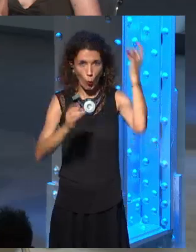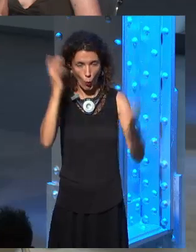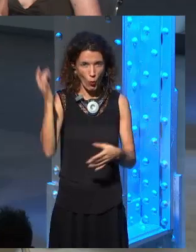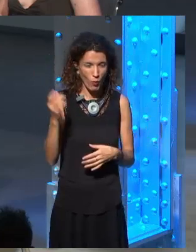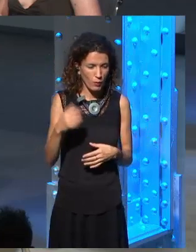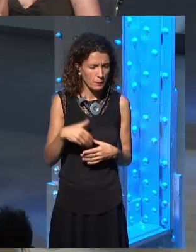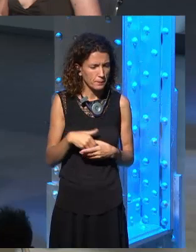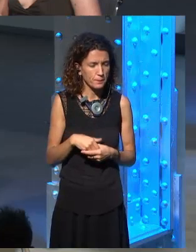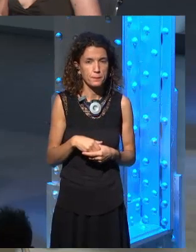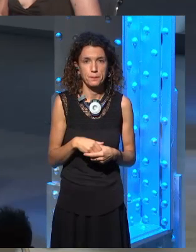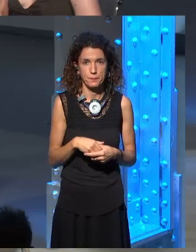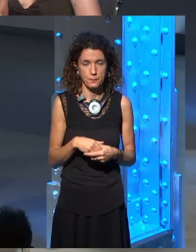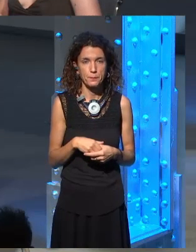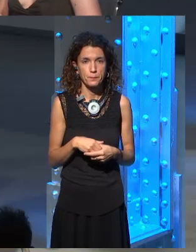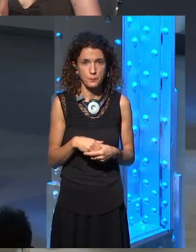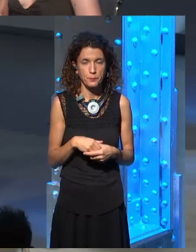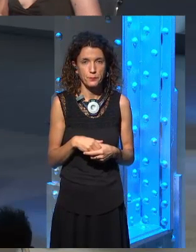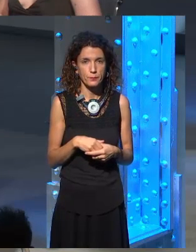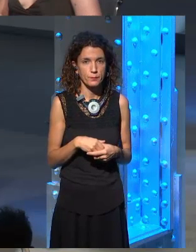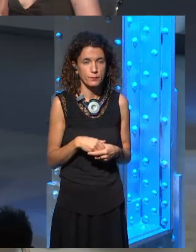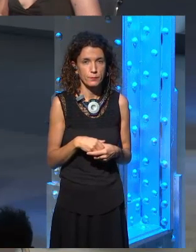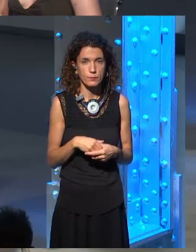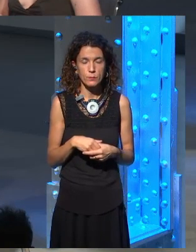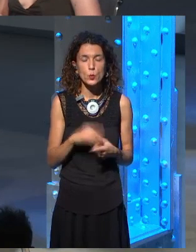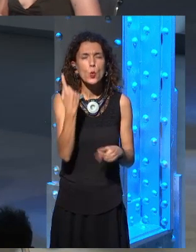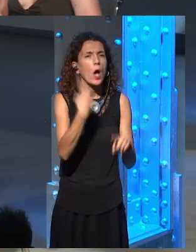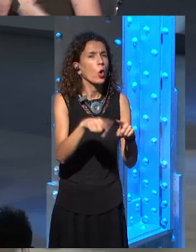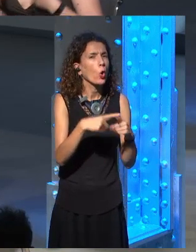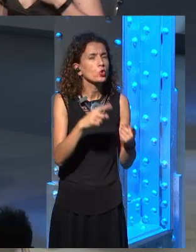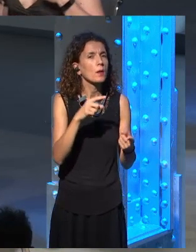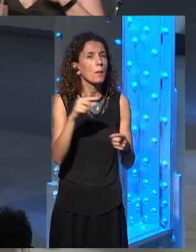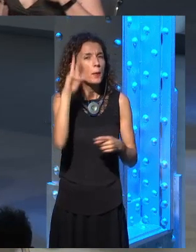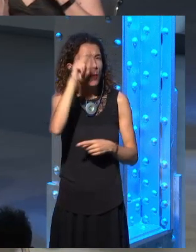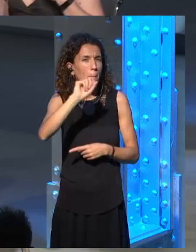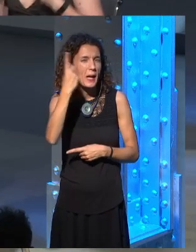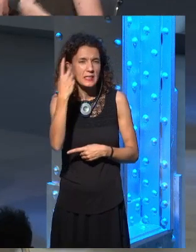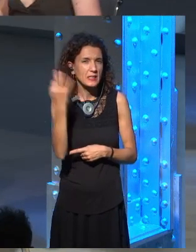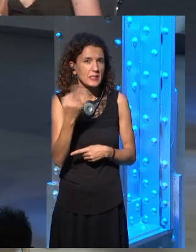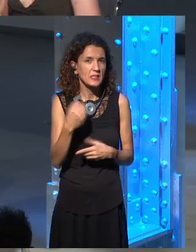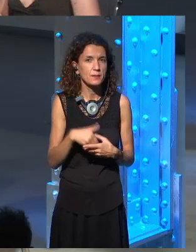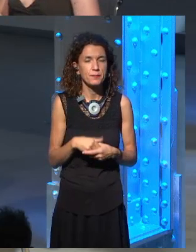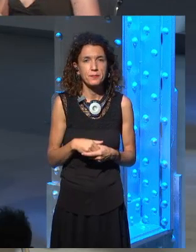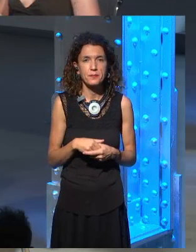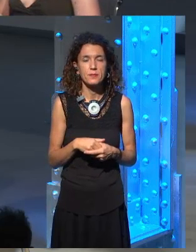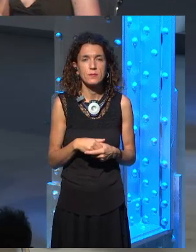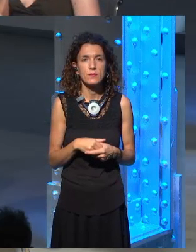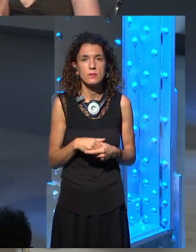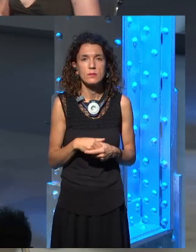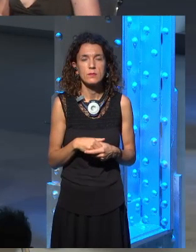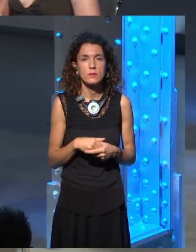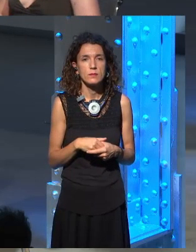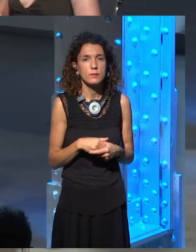oh, um, one of the, one, you know, one of the things I always wondered about was, why is it that the Tullys ended up running the Riverlands? Why were they